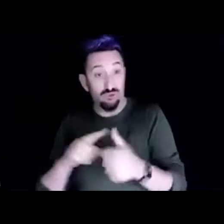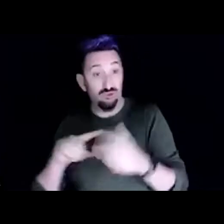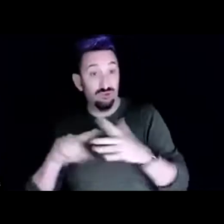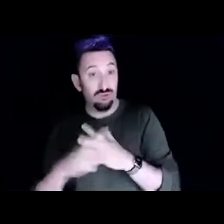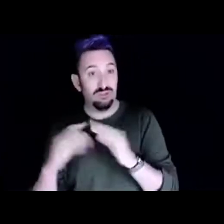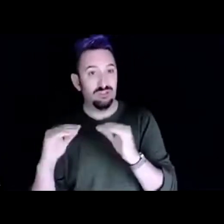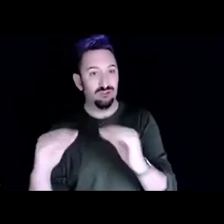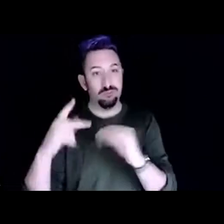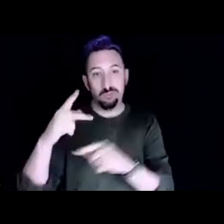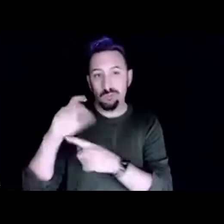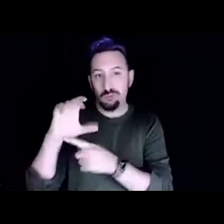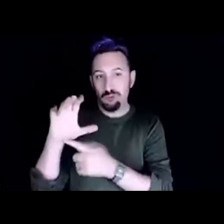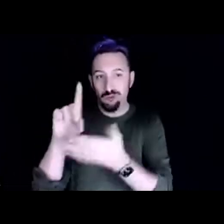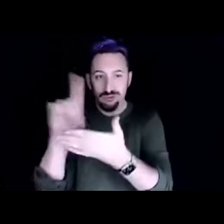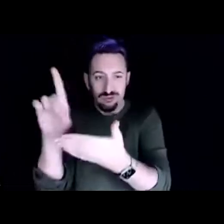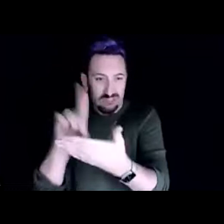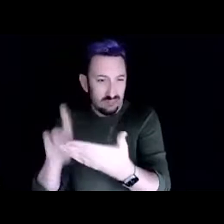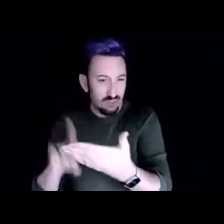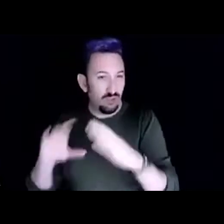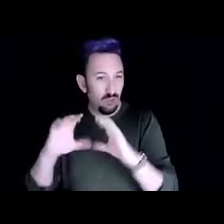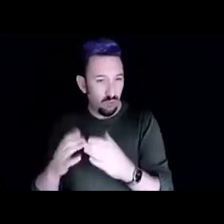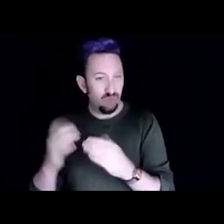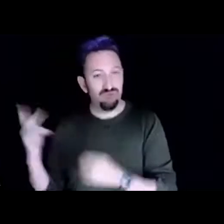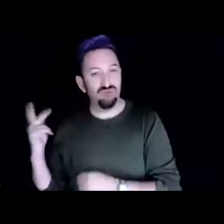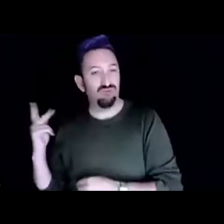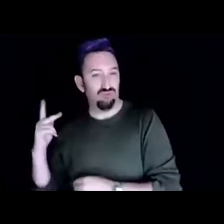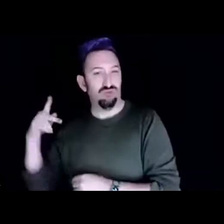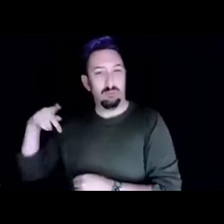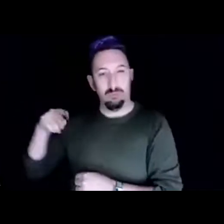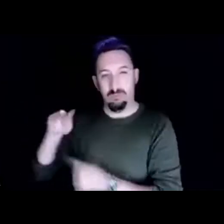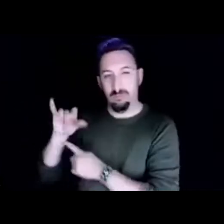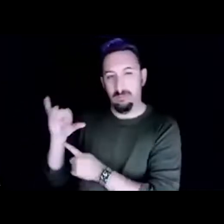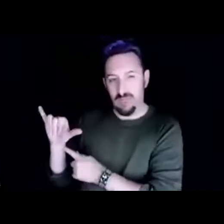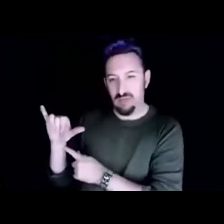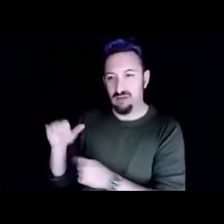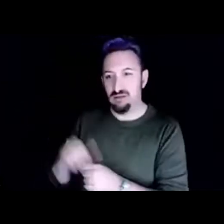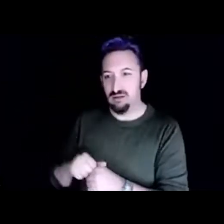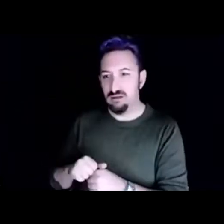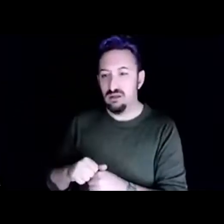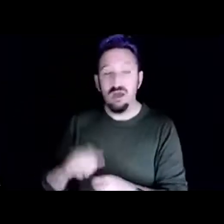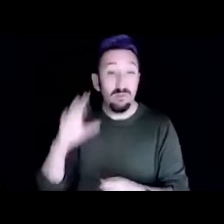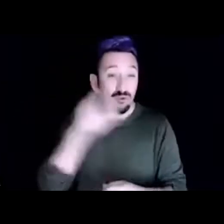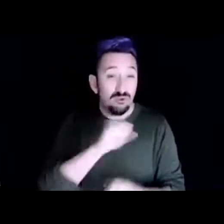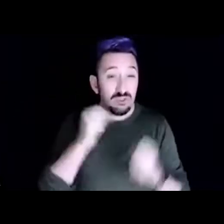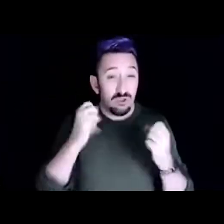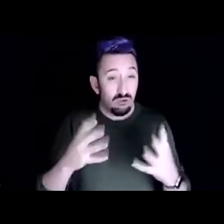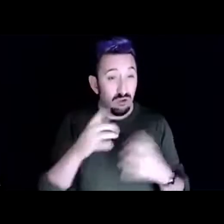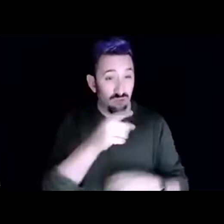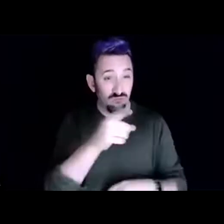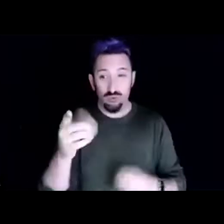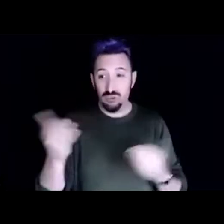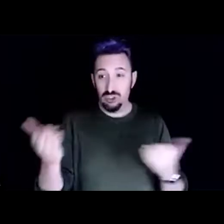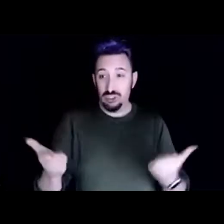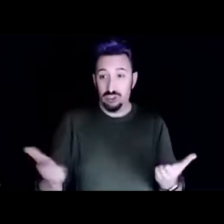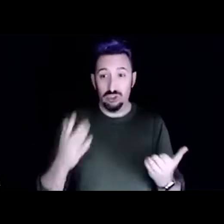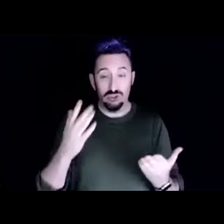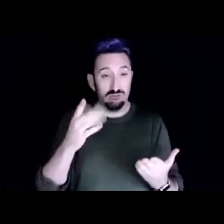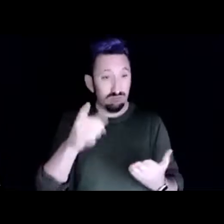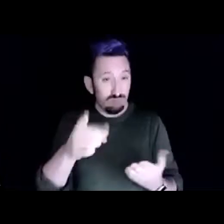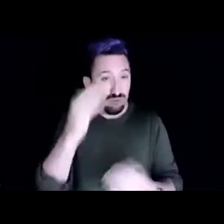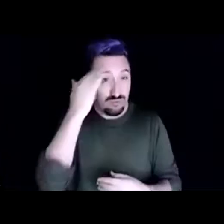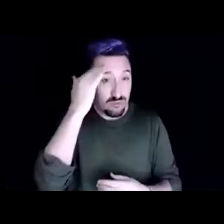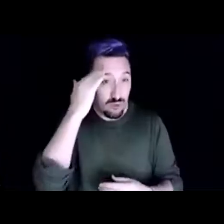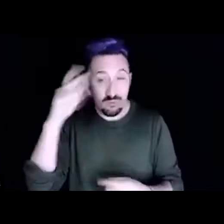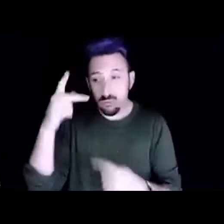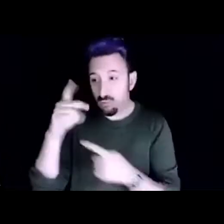Um, for those, I sort of assuming a lot of you who are here because you are familiar with permaculture and maybe